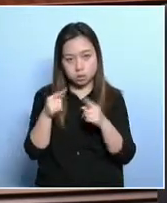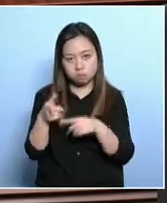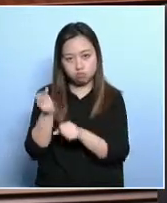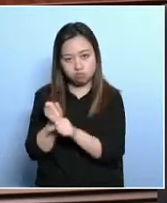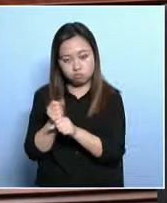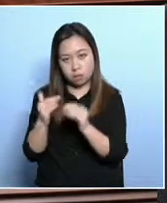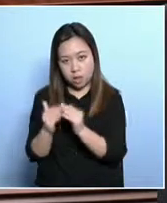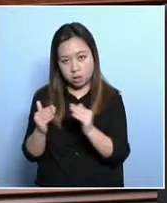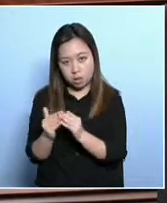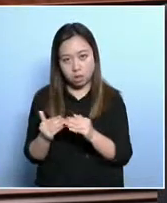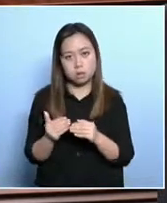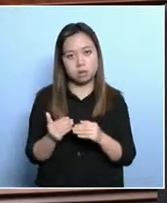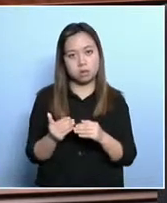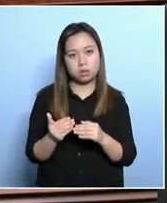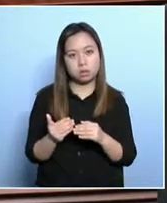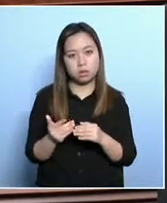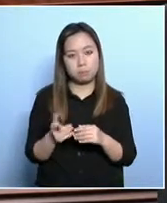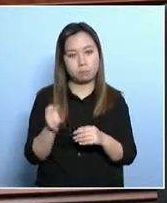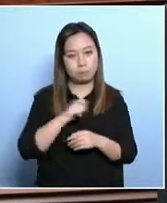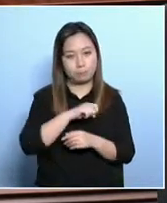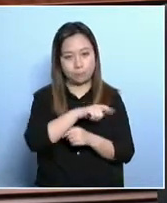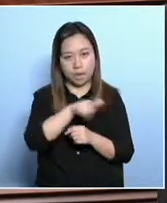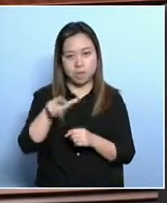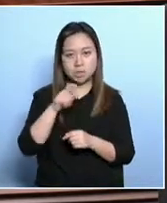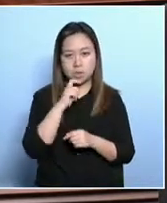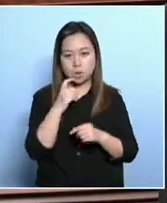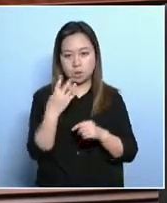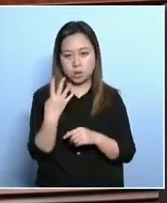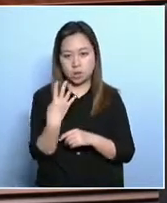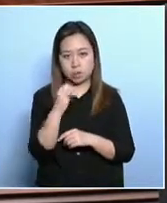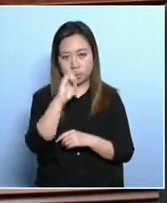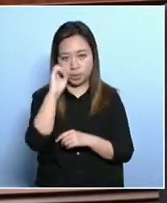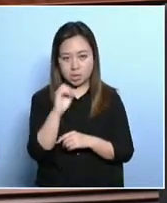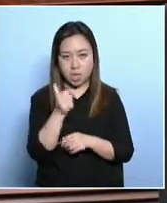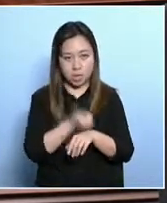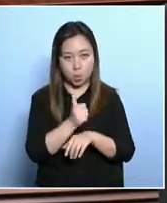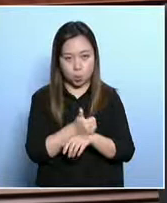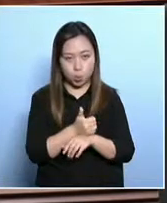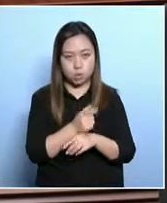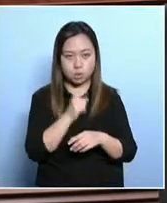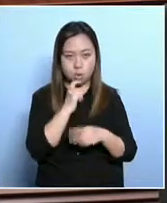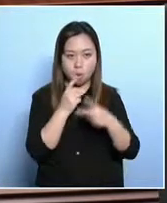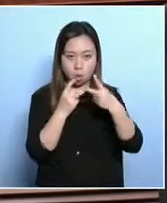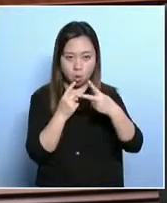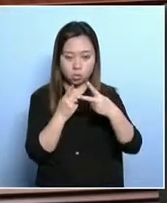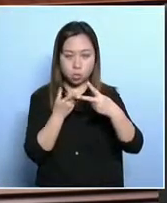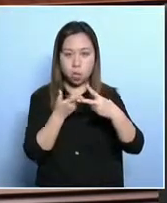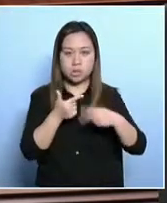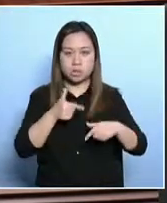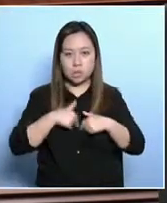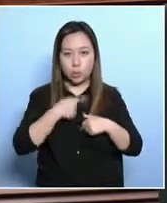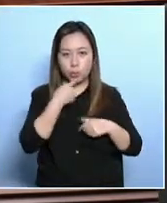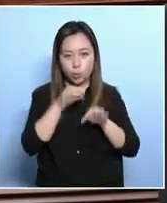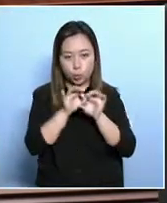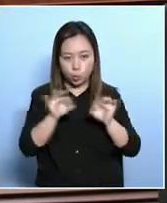they are 40% more likely than